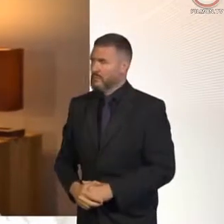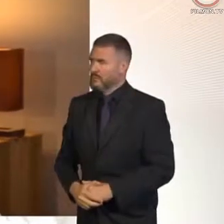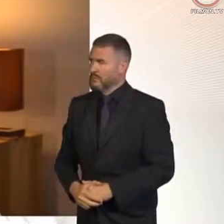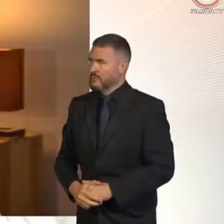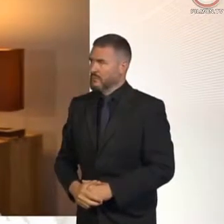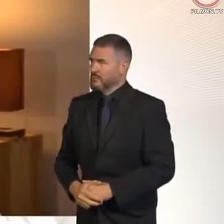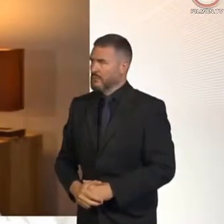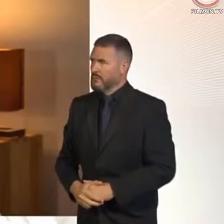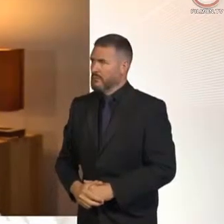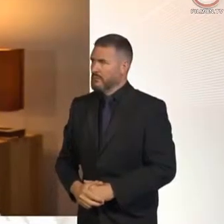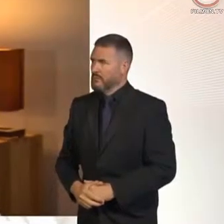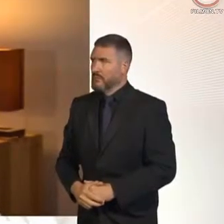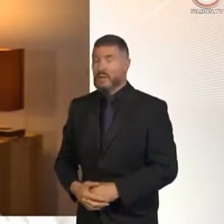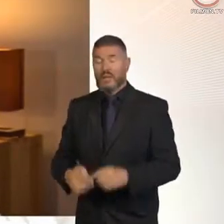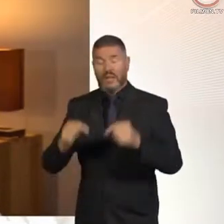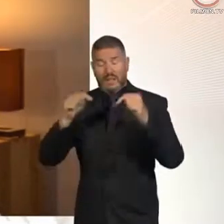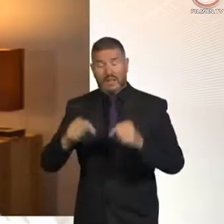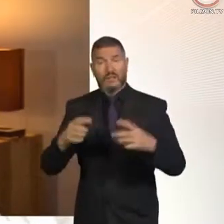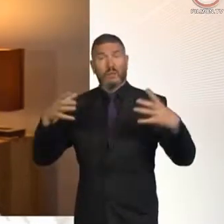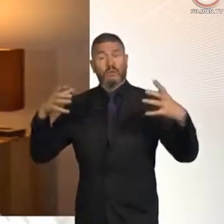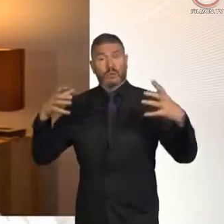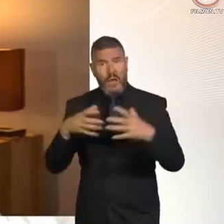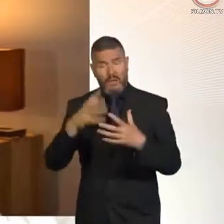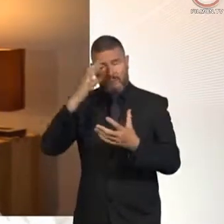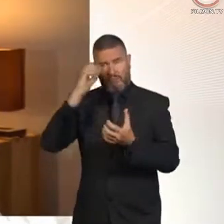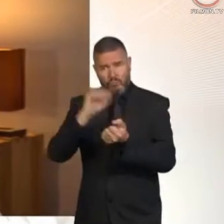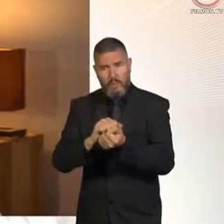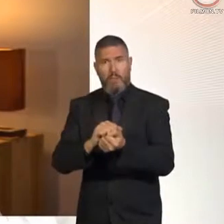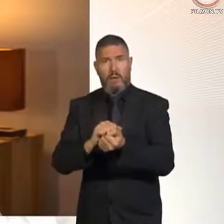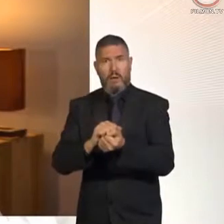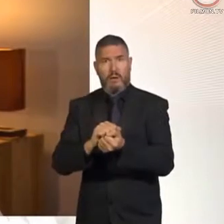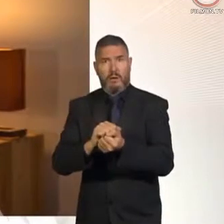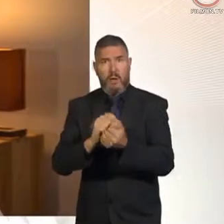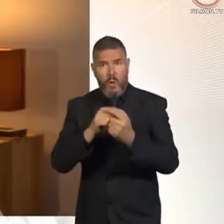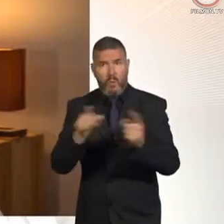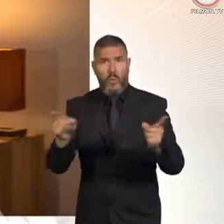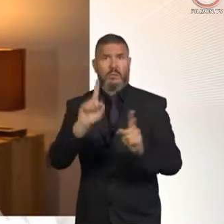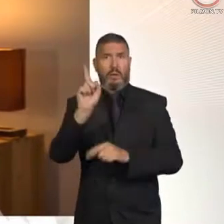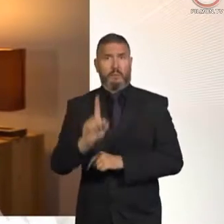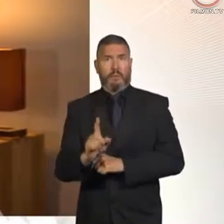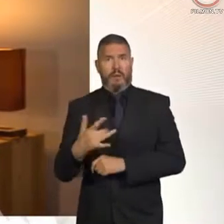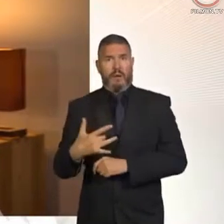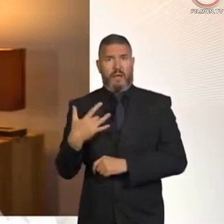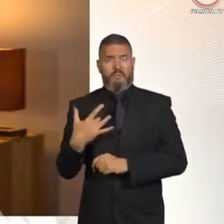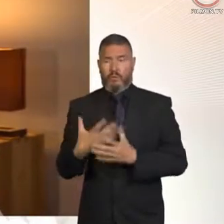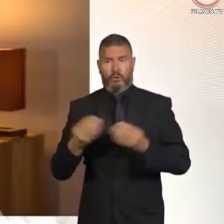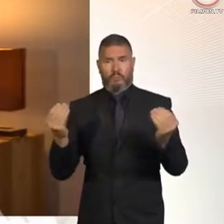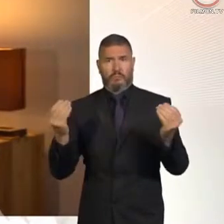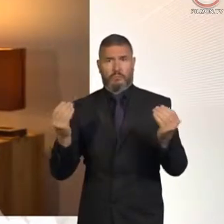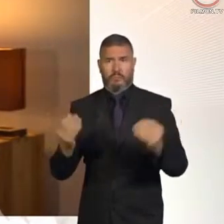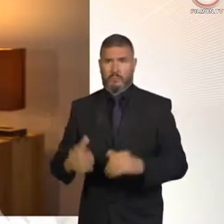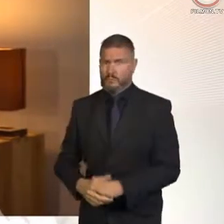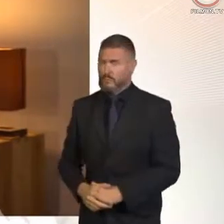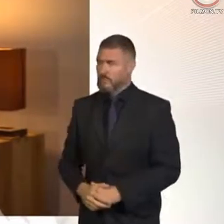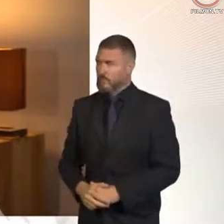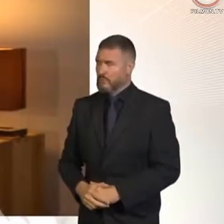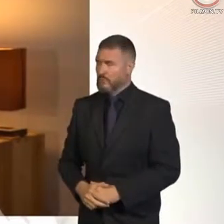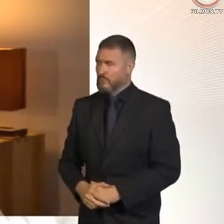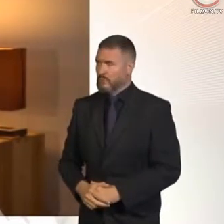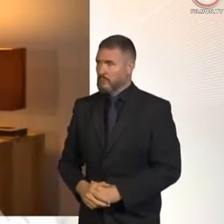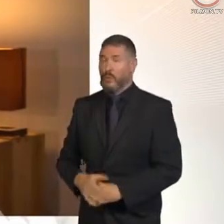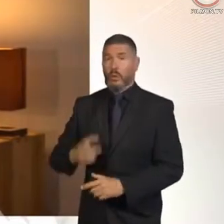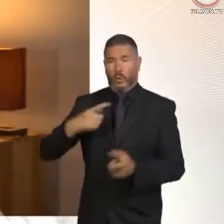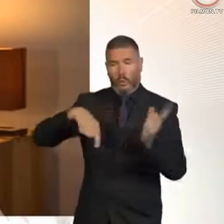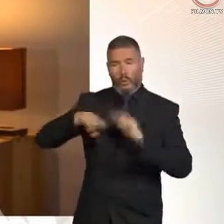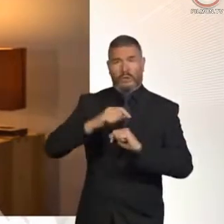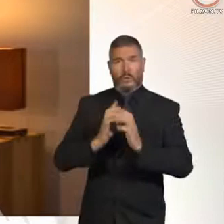to make sure that they're never forgotten. It's also to so that we all give our prayers